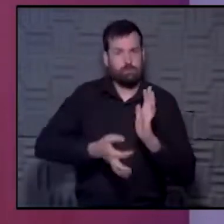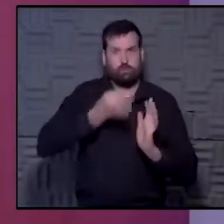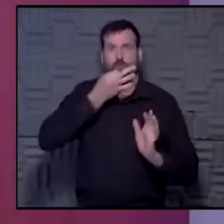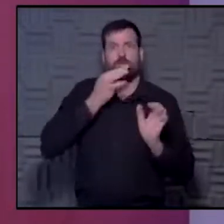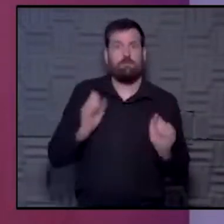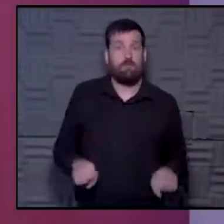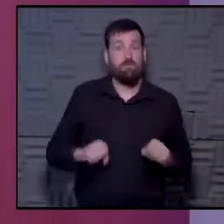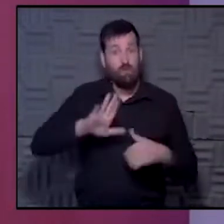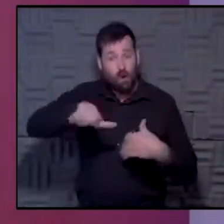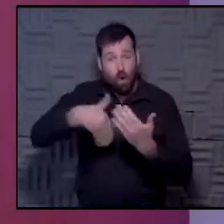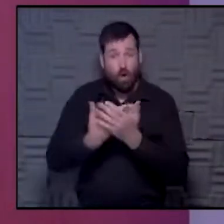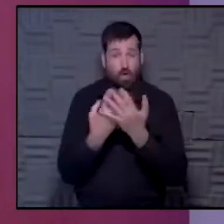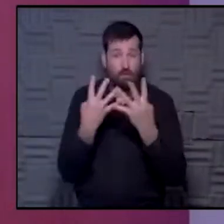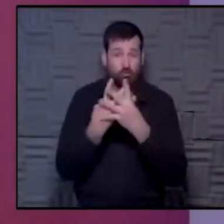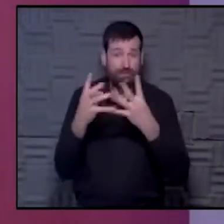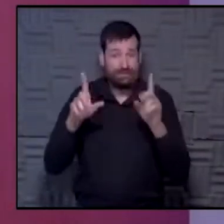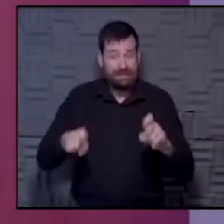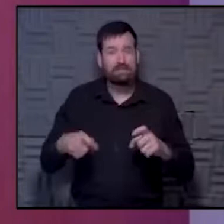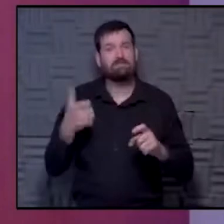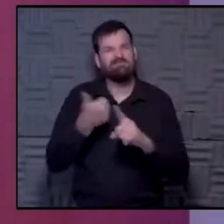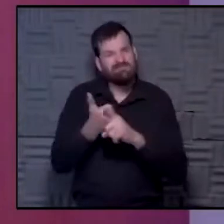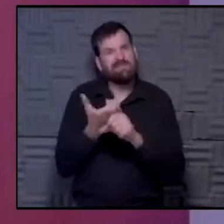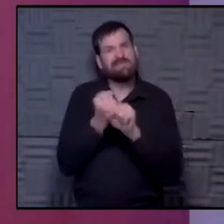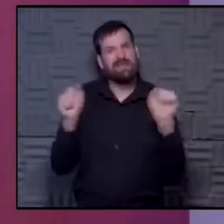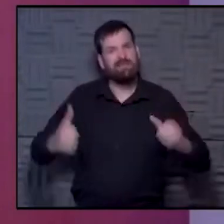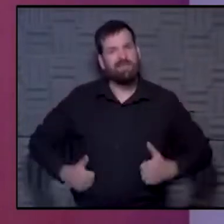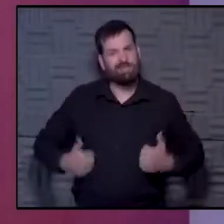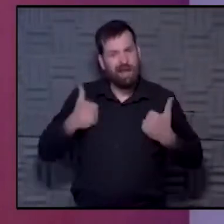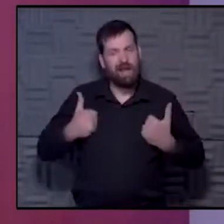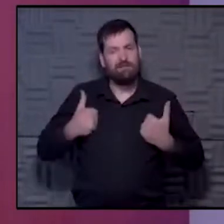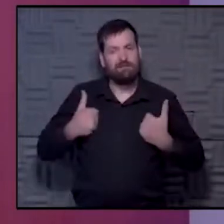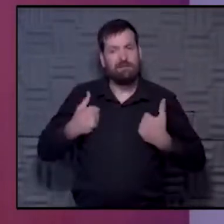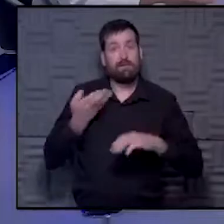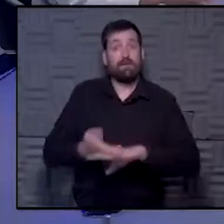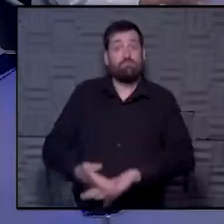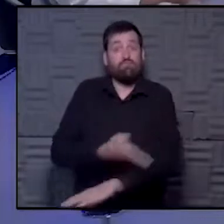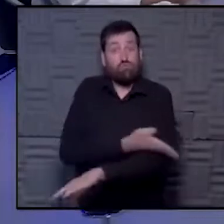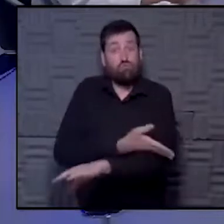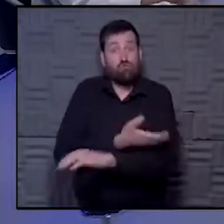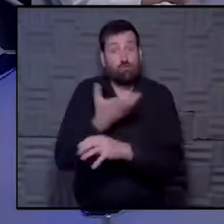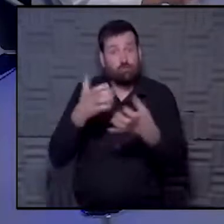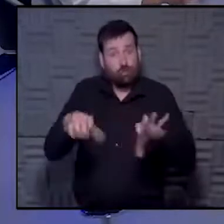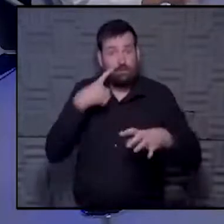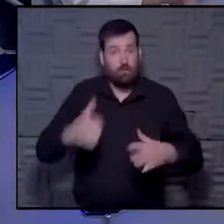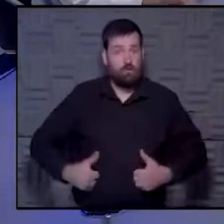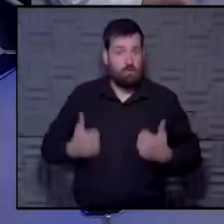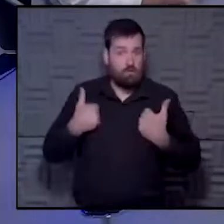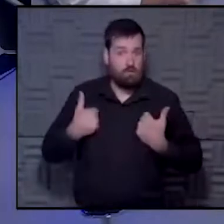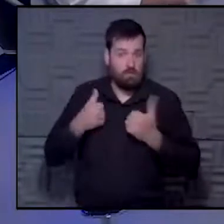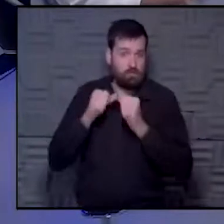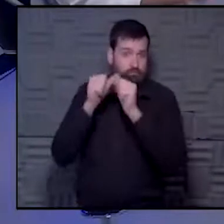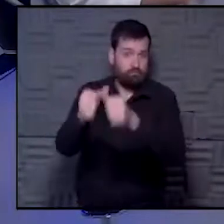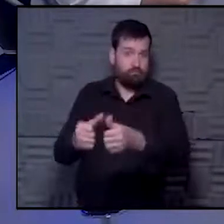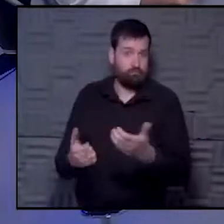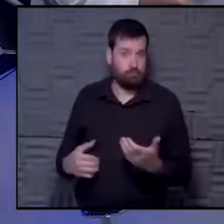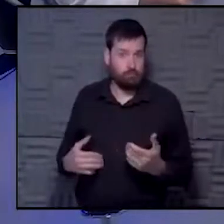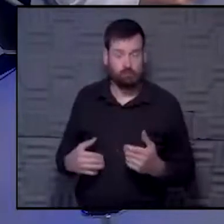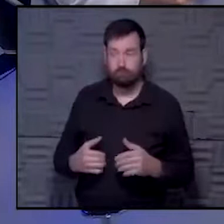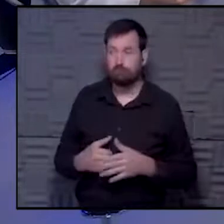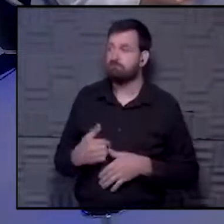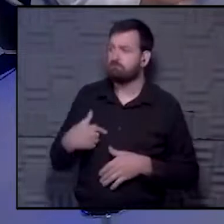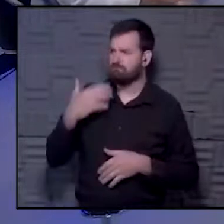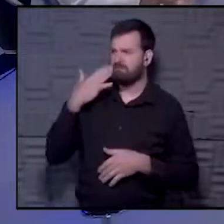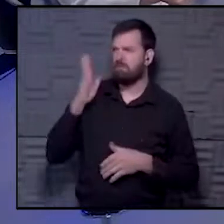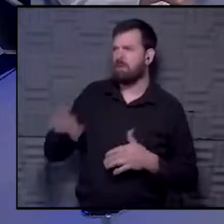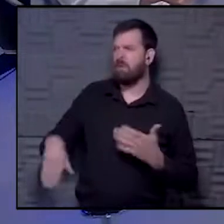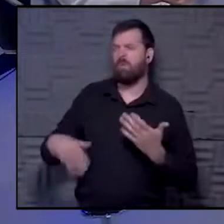screening tests have been shown to save lives and improve survival for patients. And I think we all know, even